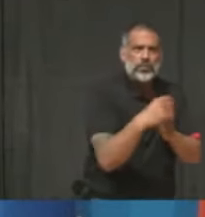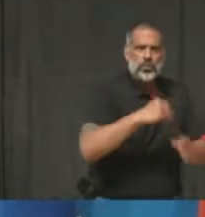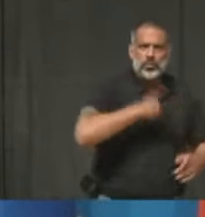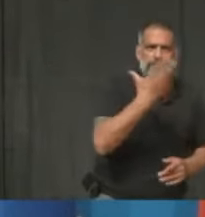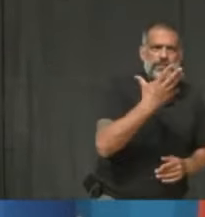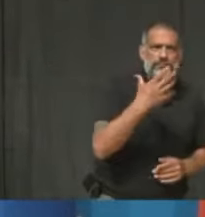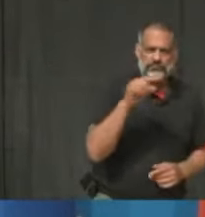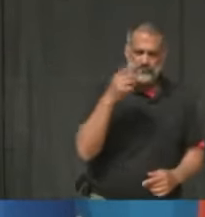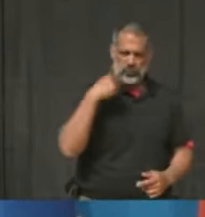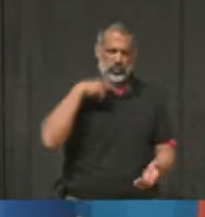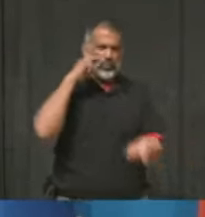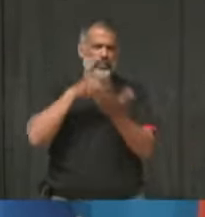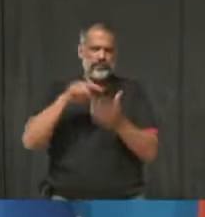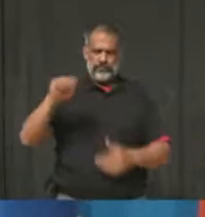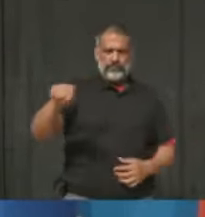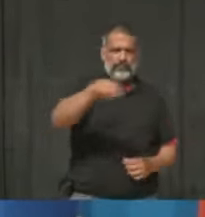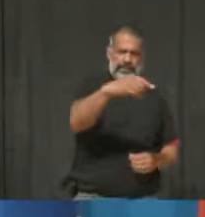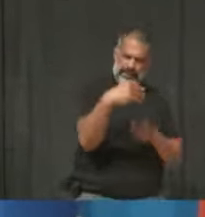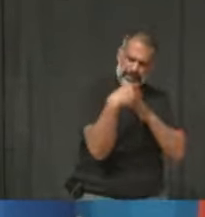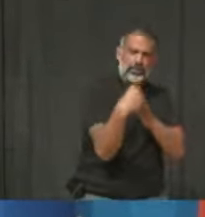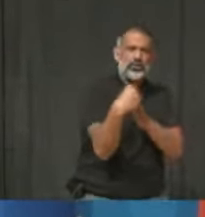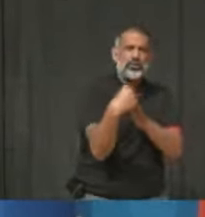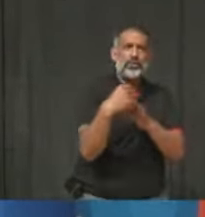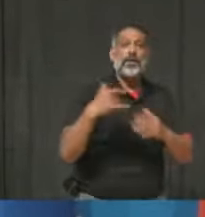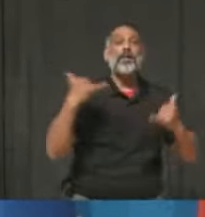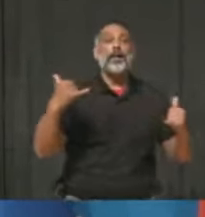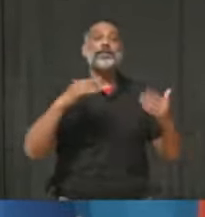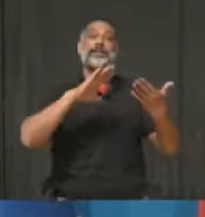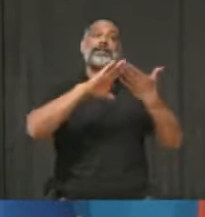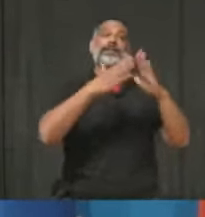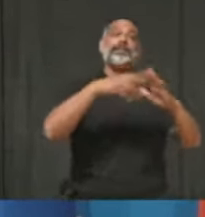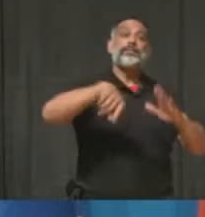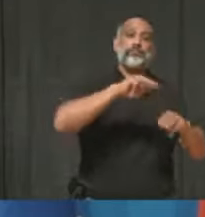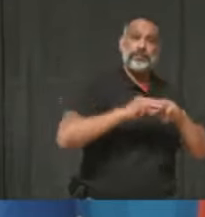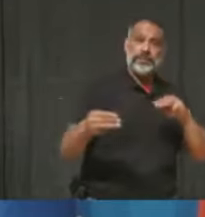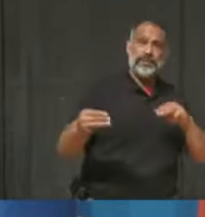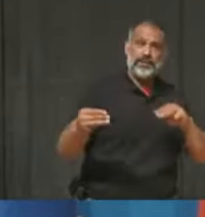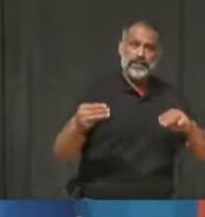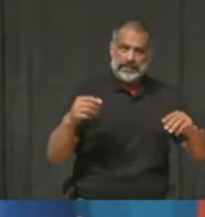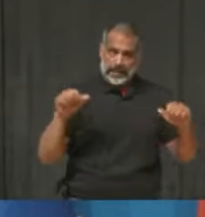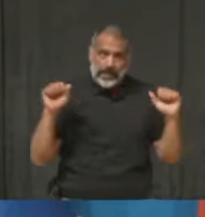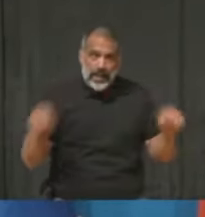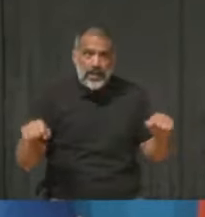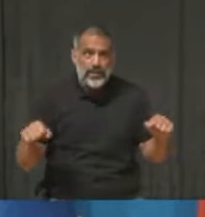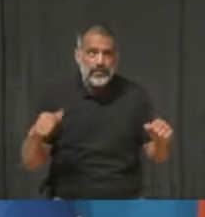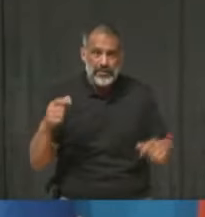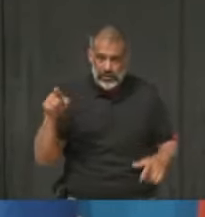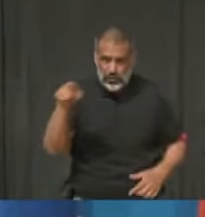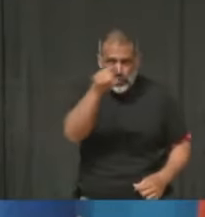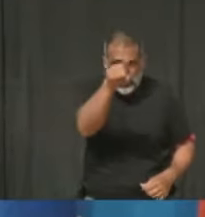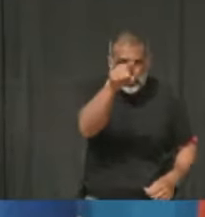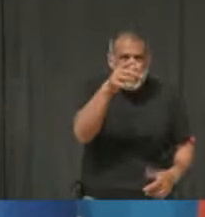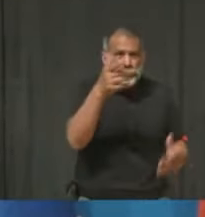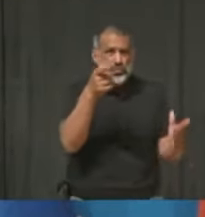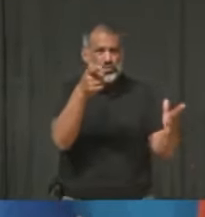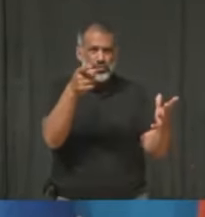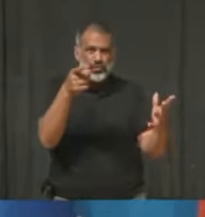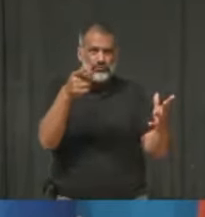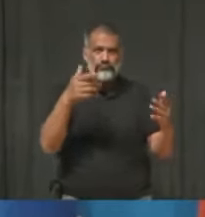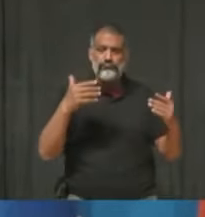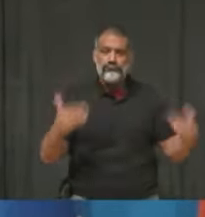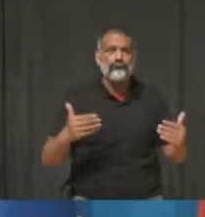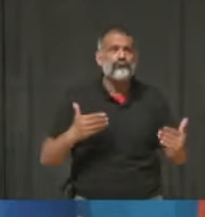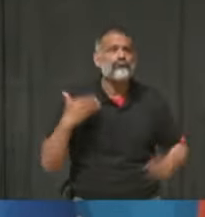is the current senior leadership of the city equipped with the necessary lived experience to deal with the work it needs to do forward?